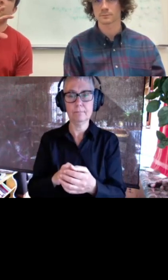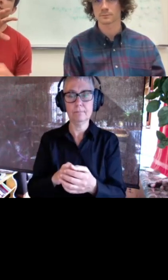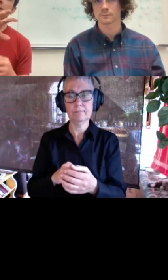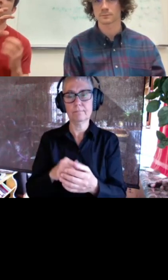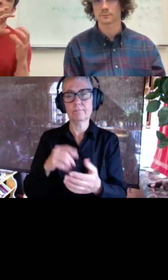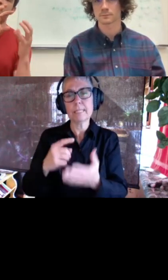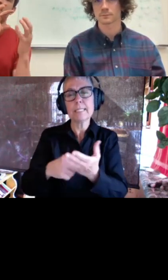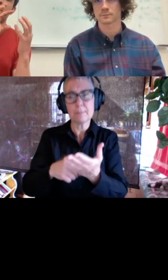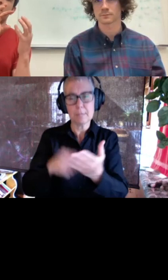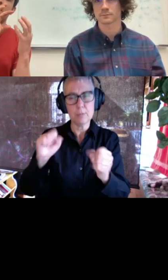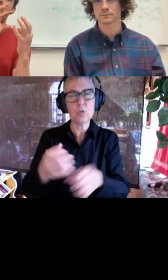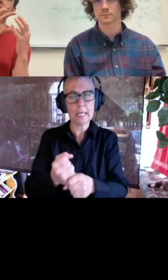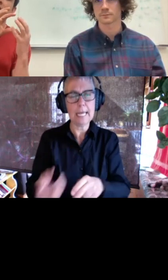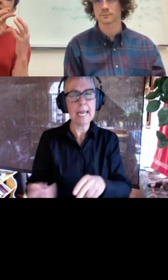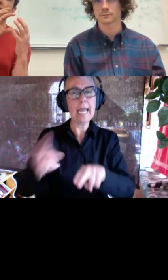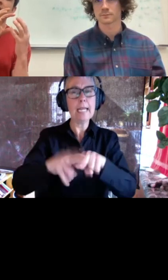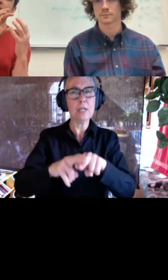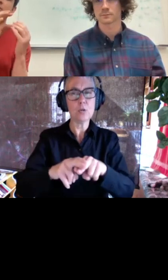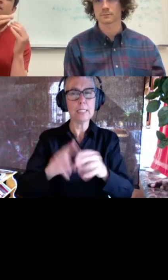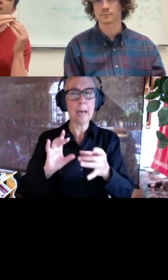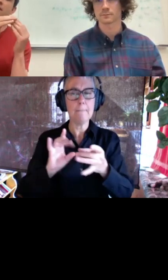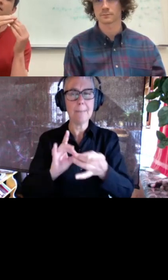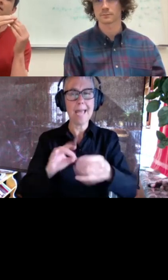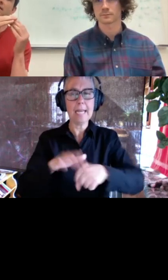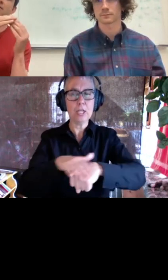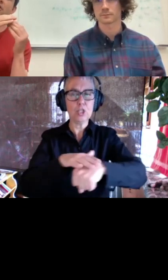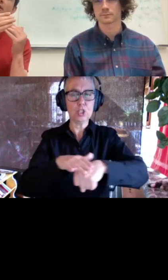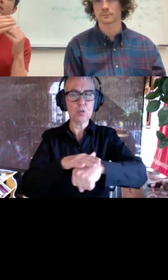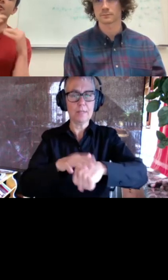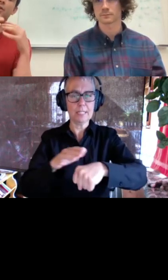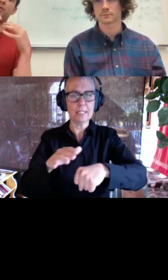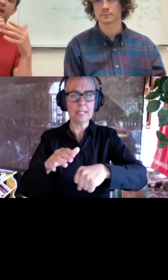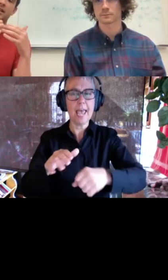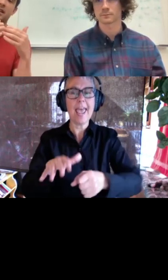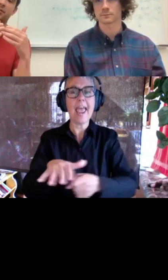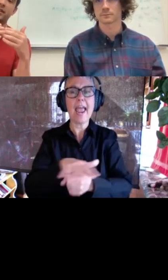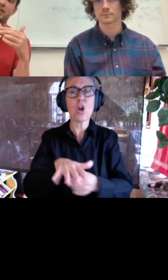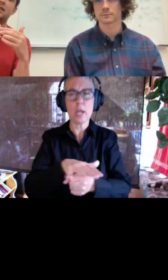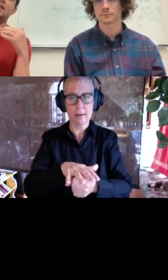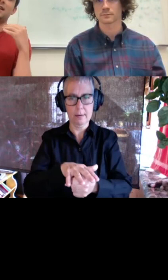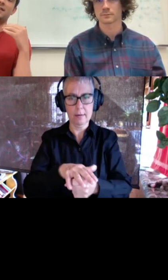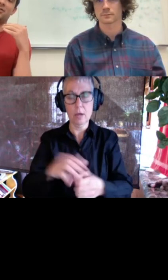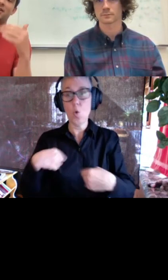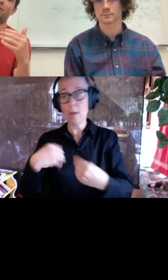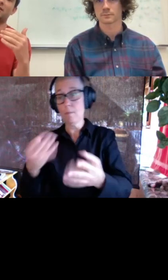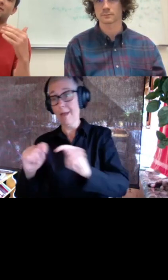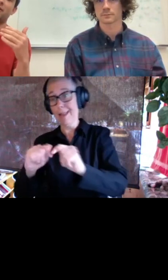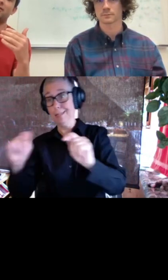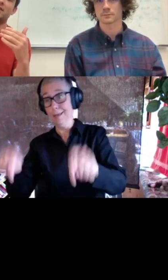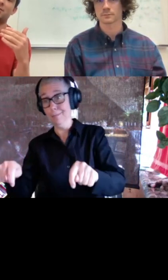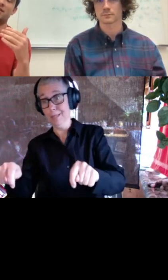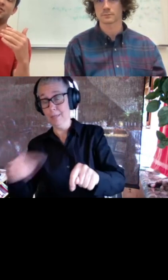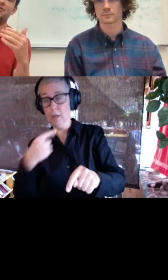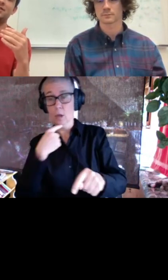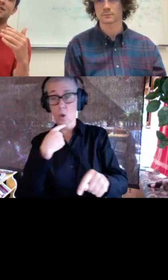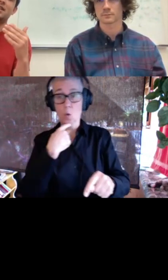get an increase in uh binding surface area because the the target although we provide a template and tell the network it's a very